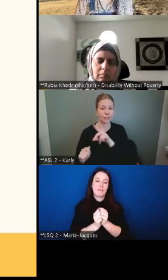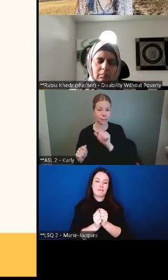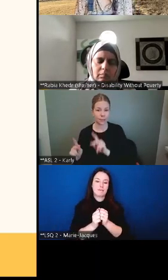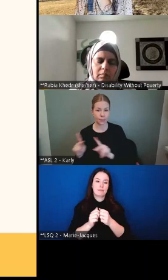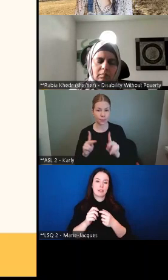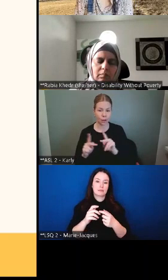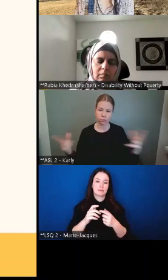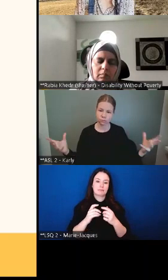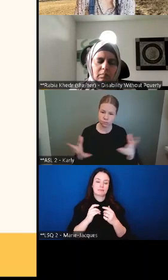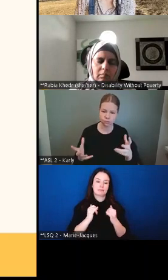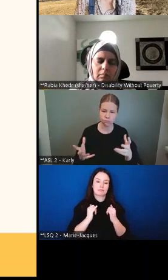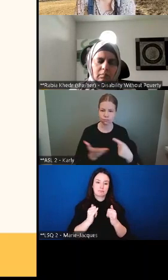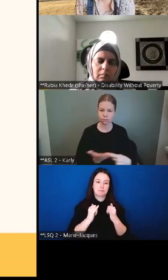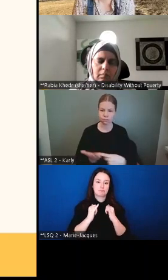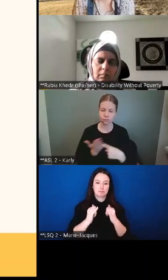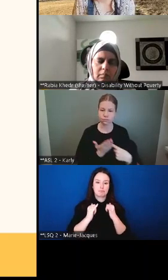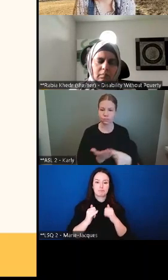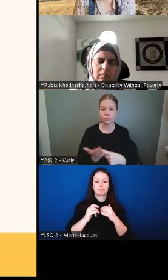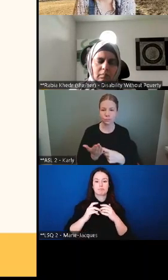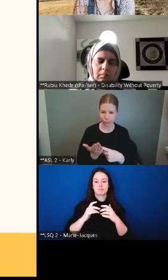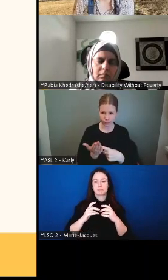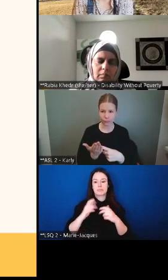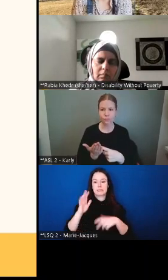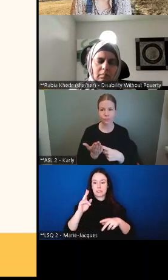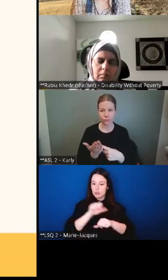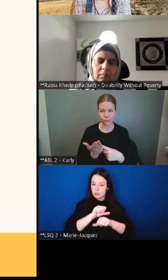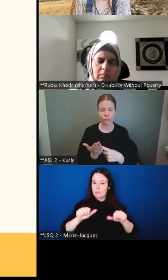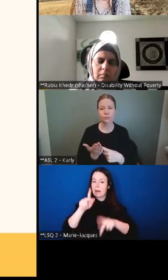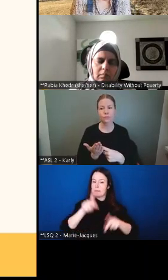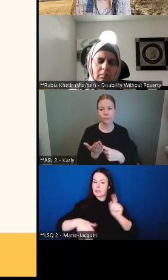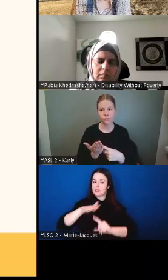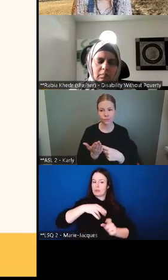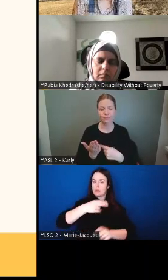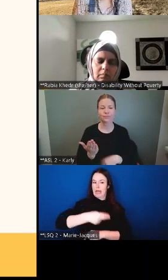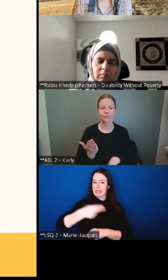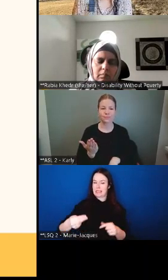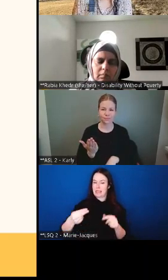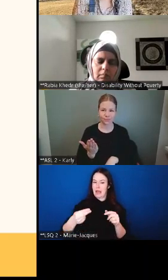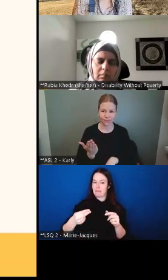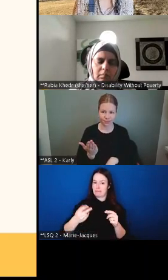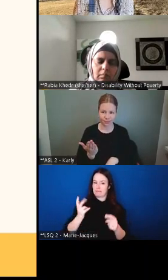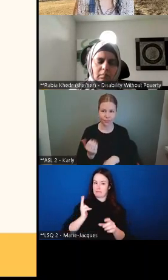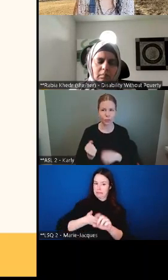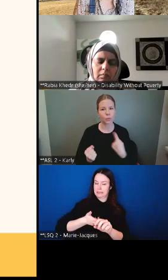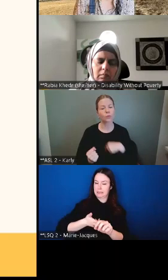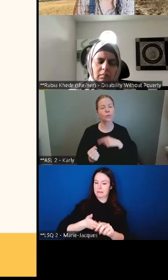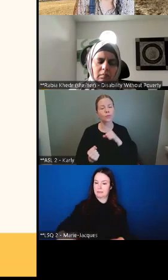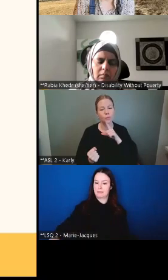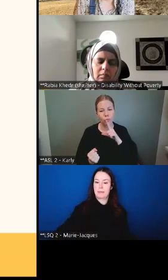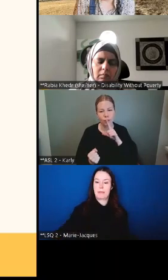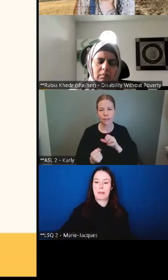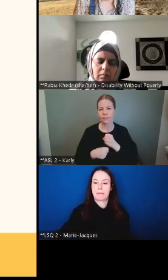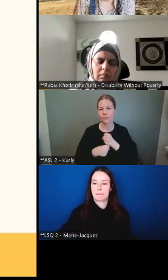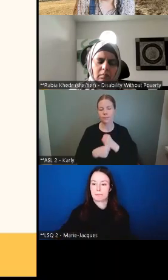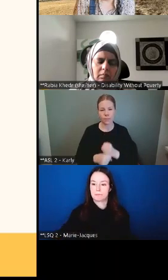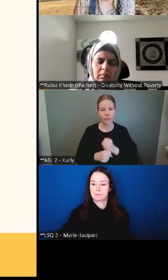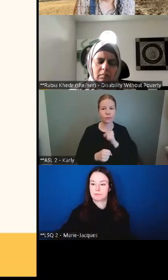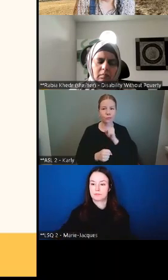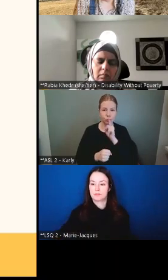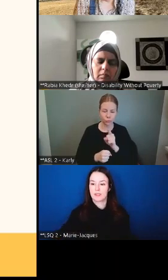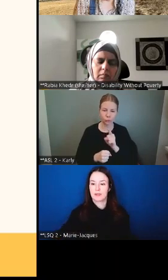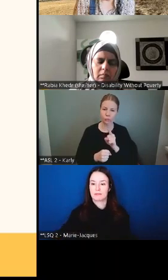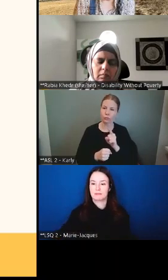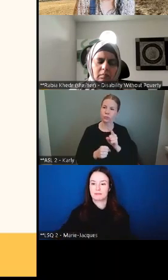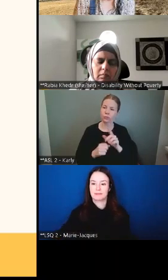really made sure that the page 32, as Rabia says, was something that was